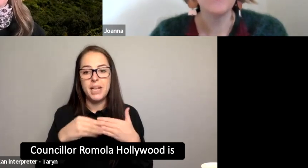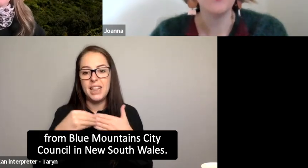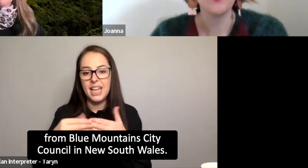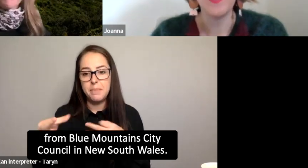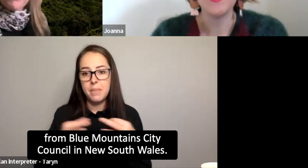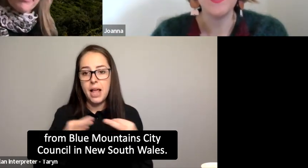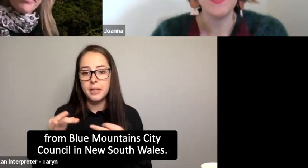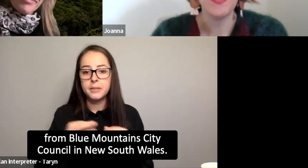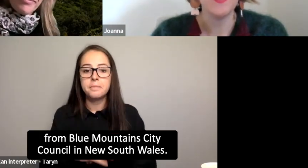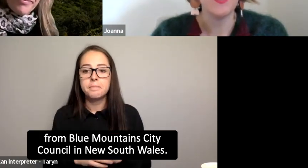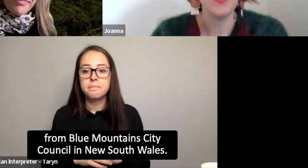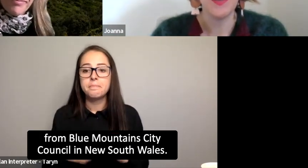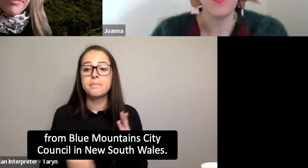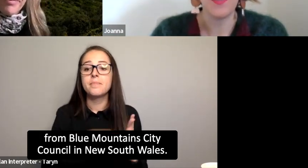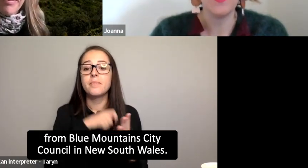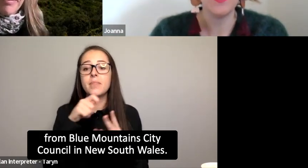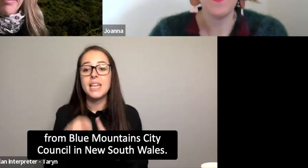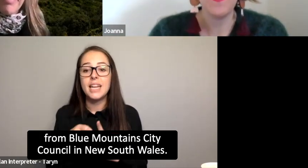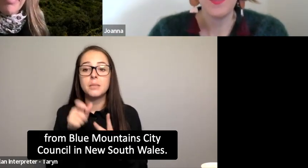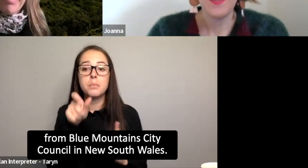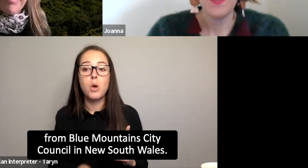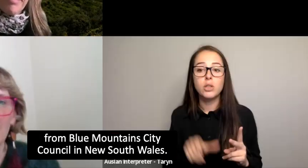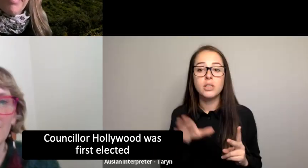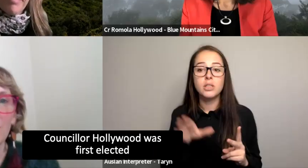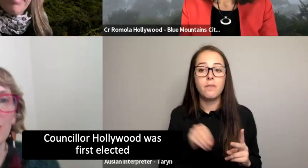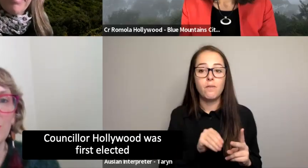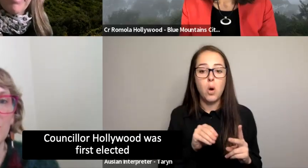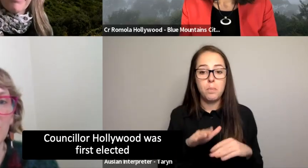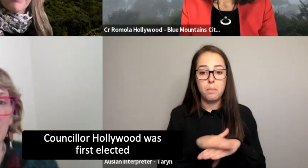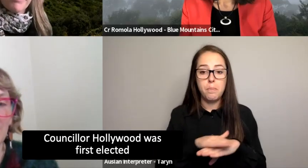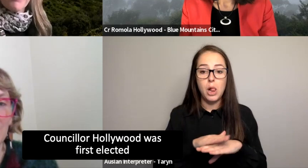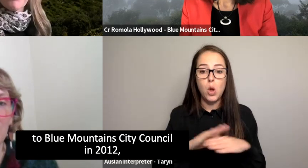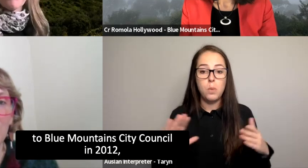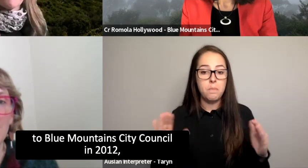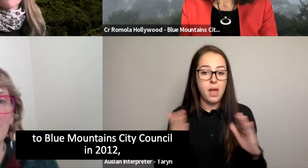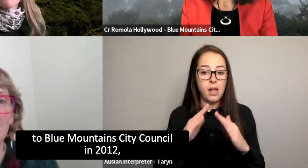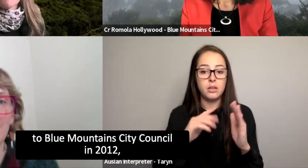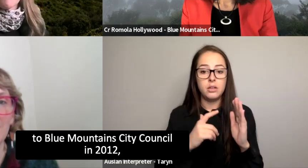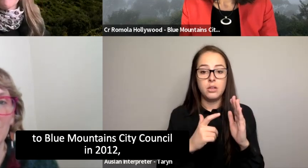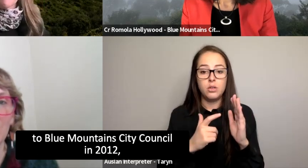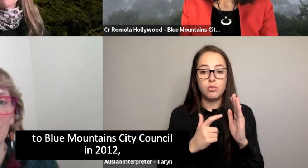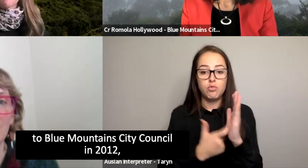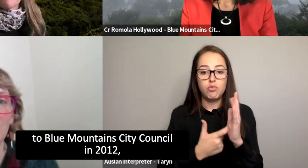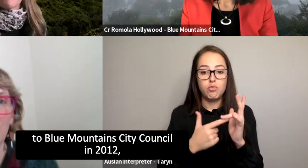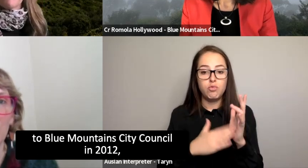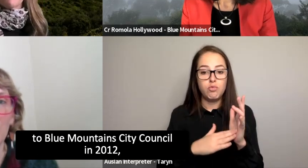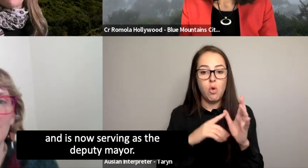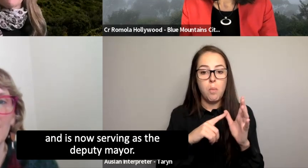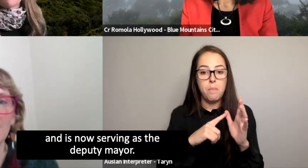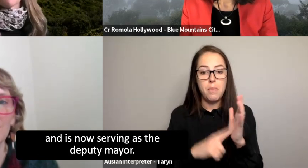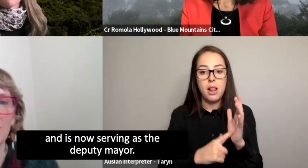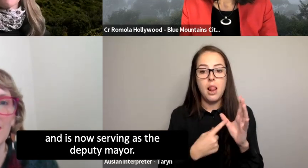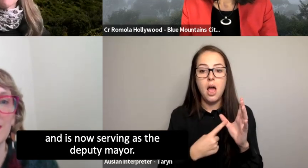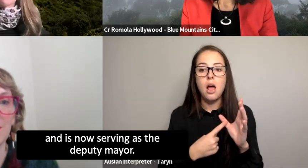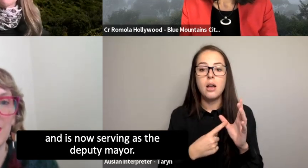Hollywood is from Blue Mountain City Council in New South Wales. Councillor Hollywood was first elected to Blue Mountain City Council in 2012 and